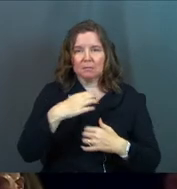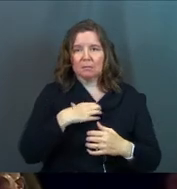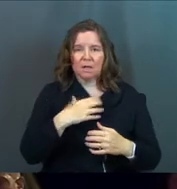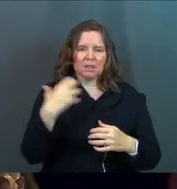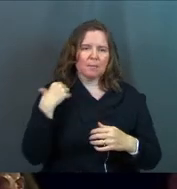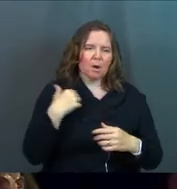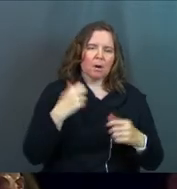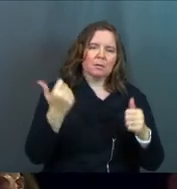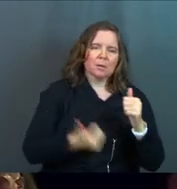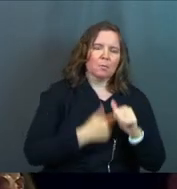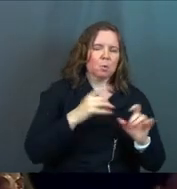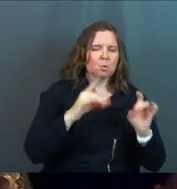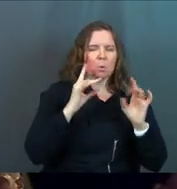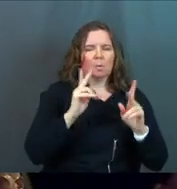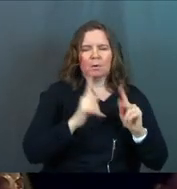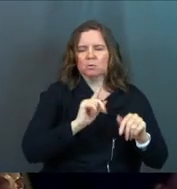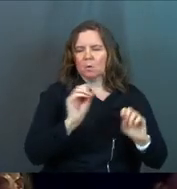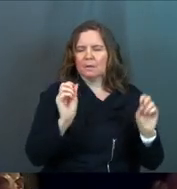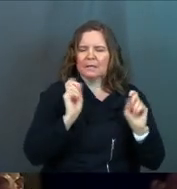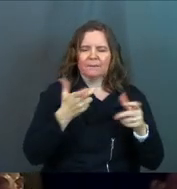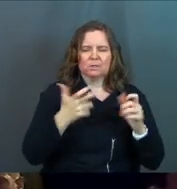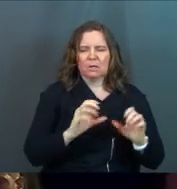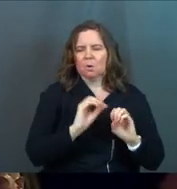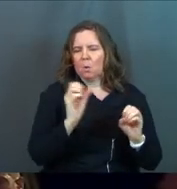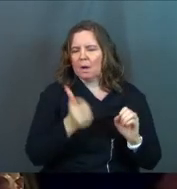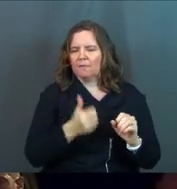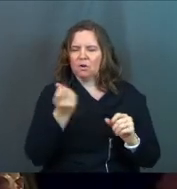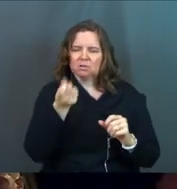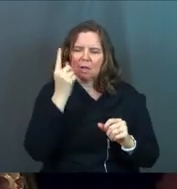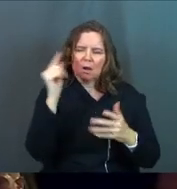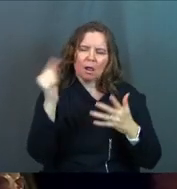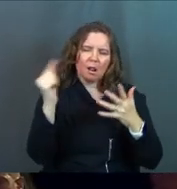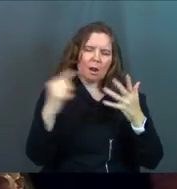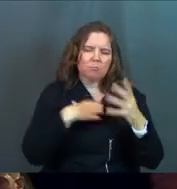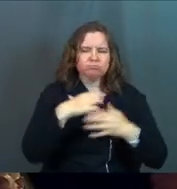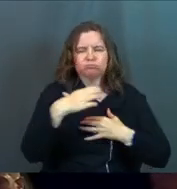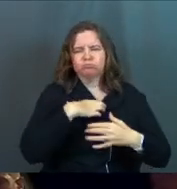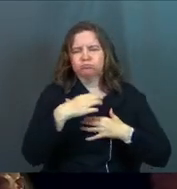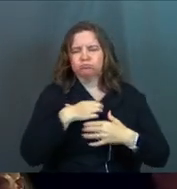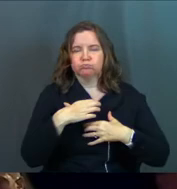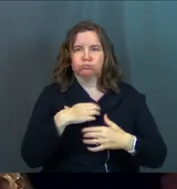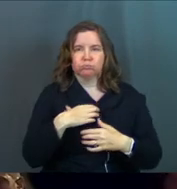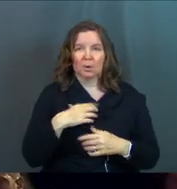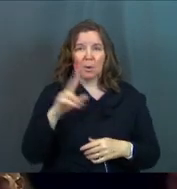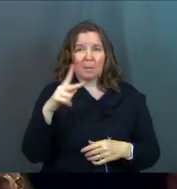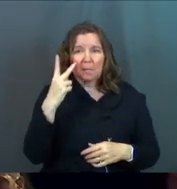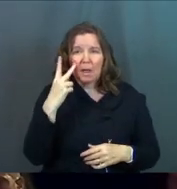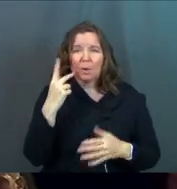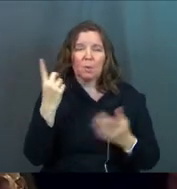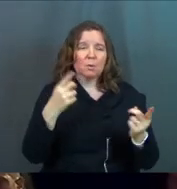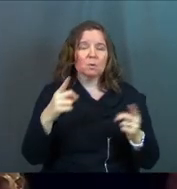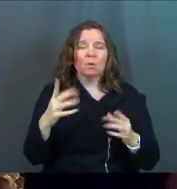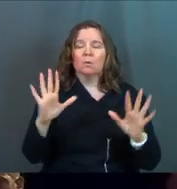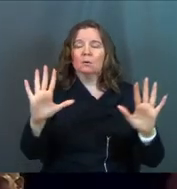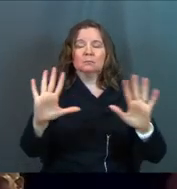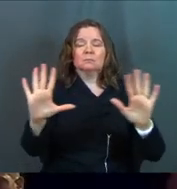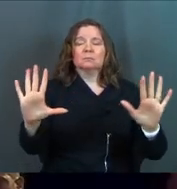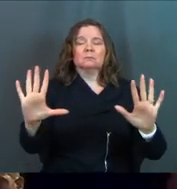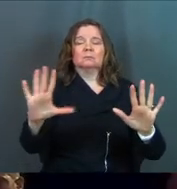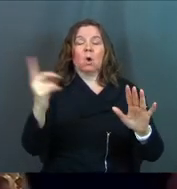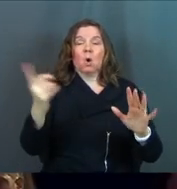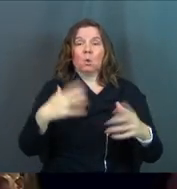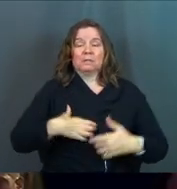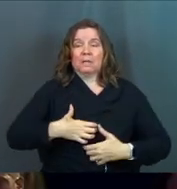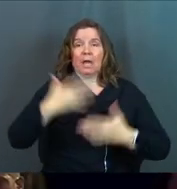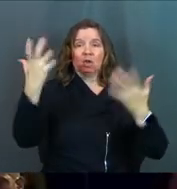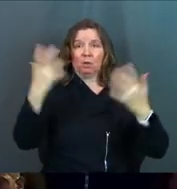Their boss is the most horrible person. No one ever gives them a chance. No one ever understands them. Or they're just always angry about politics or what's going on. They're just